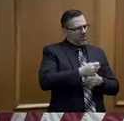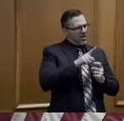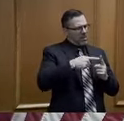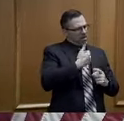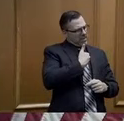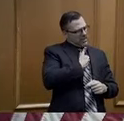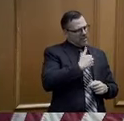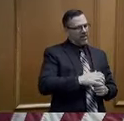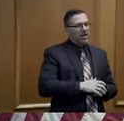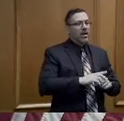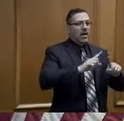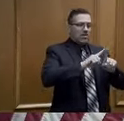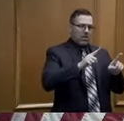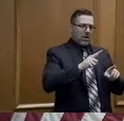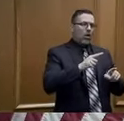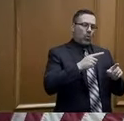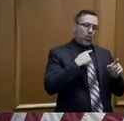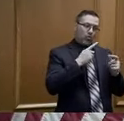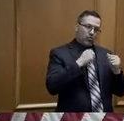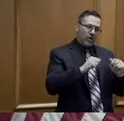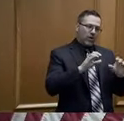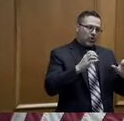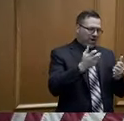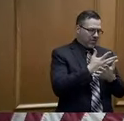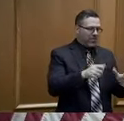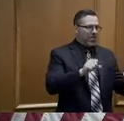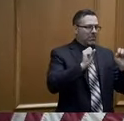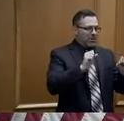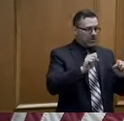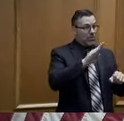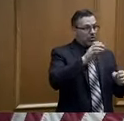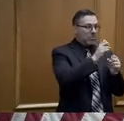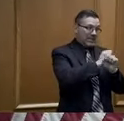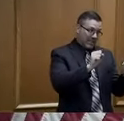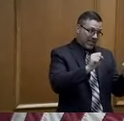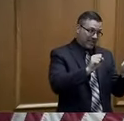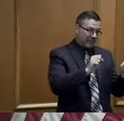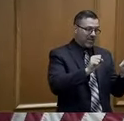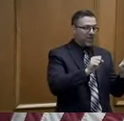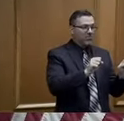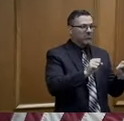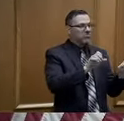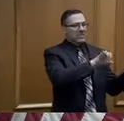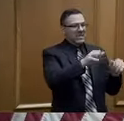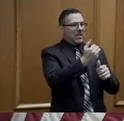we're taking every step we can to be safe, as every Tennessean should do.